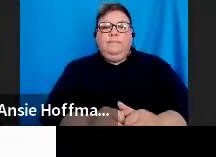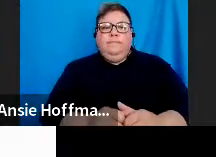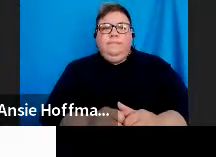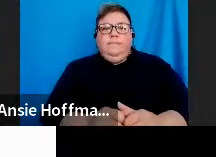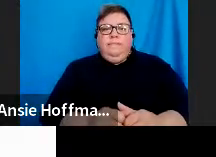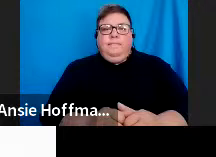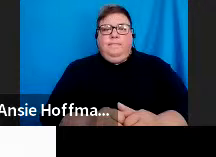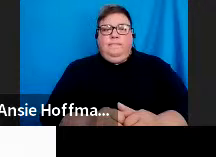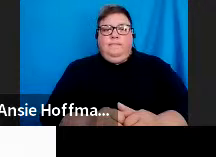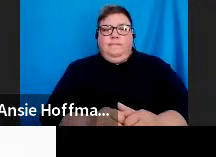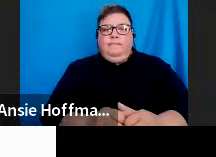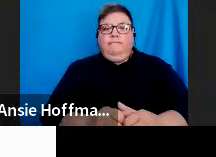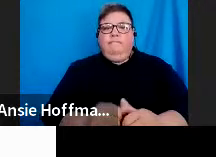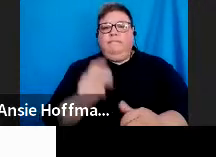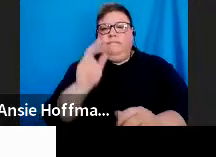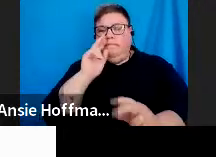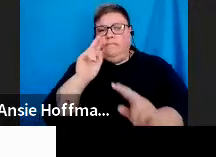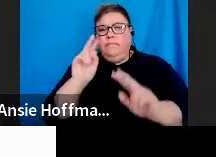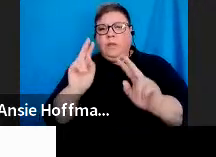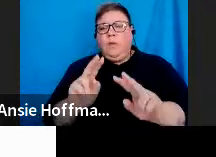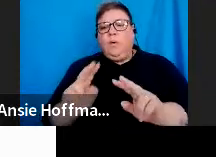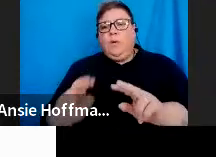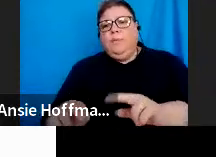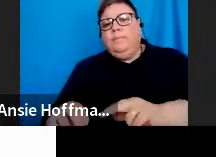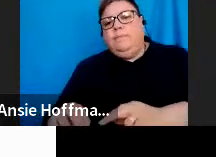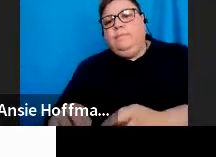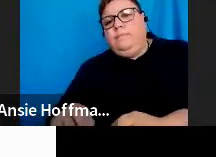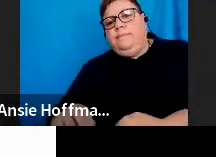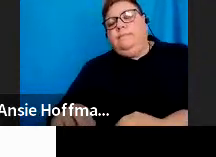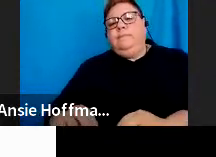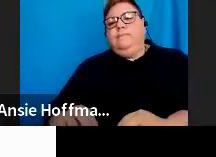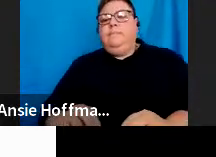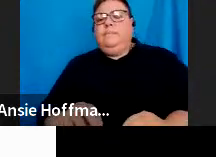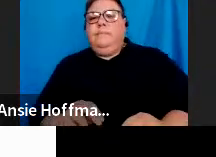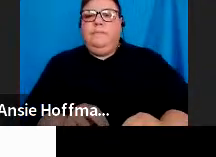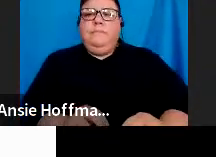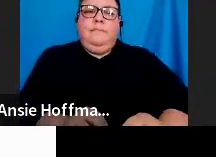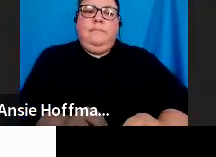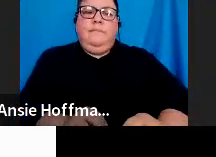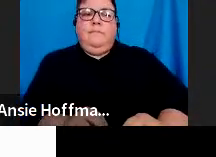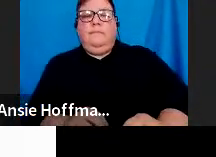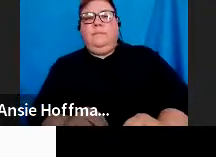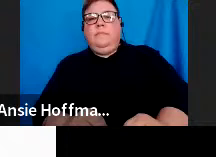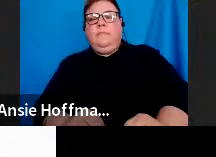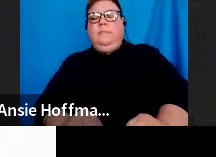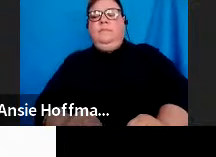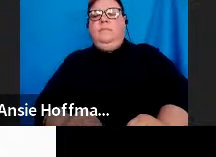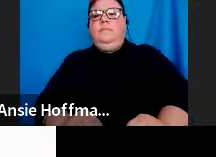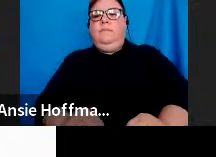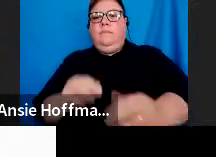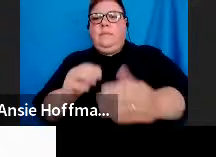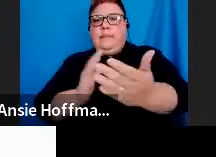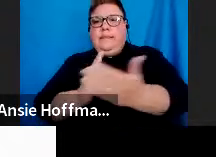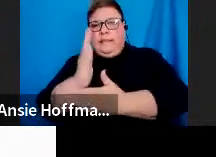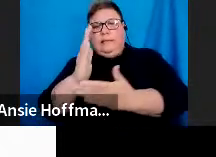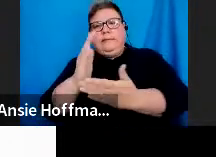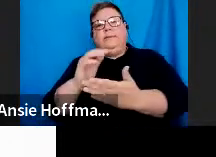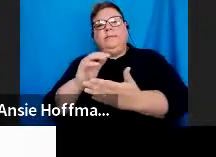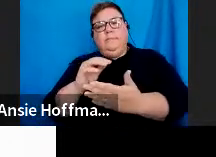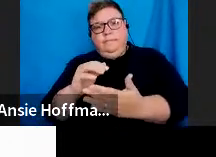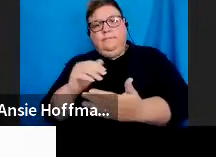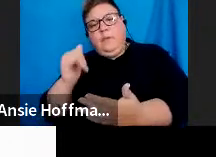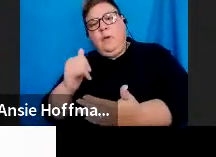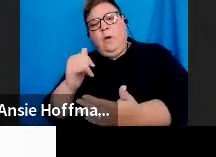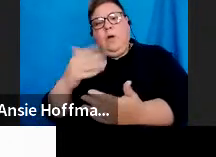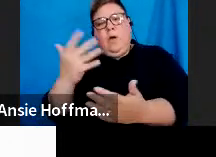Now let's look into accessing the actual tax directive function on your e-filing profile. You're going